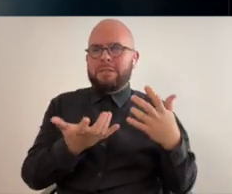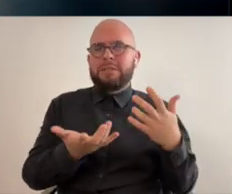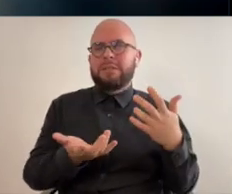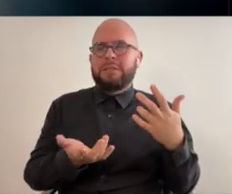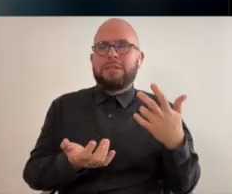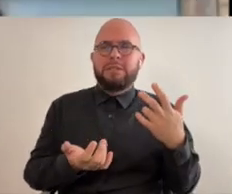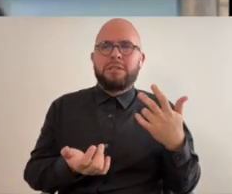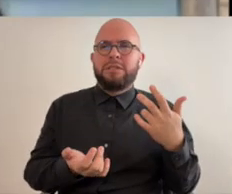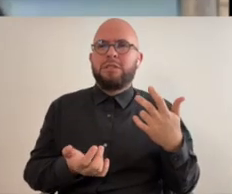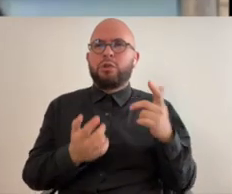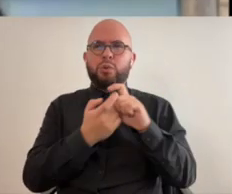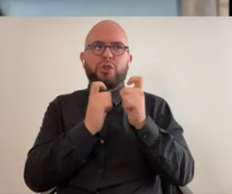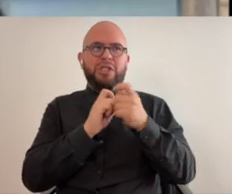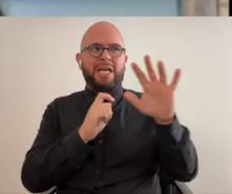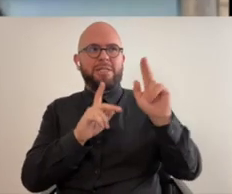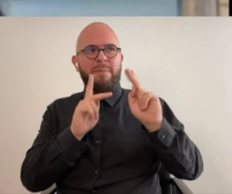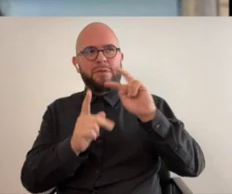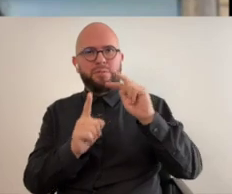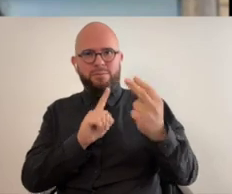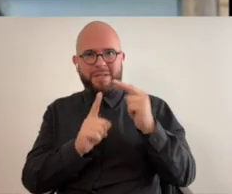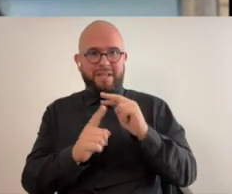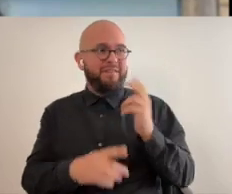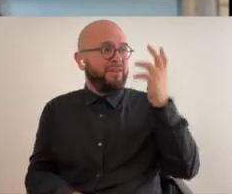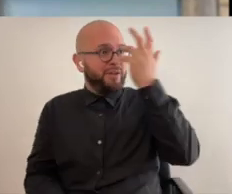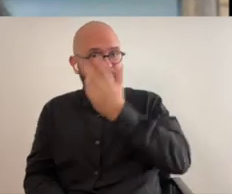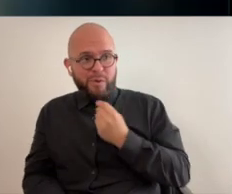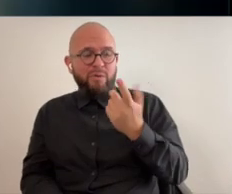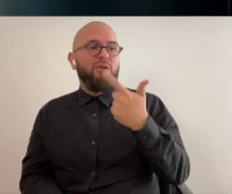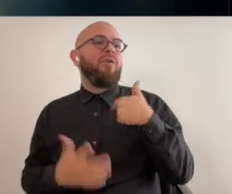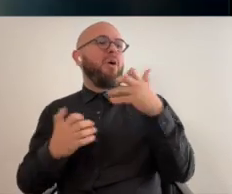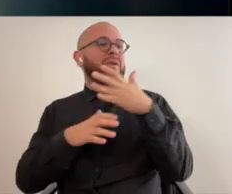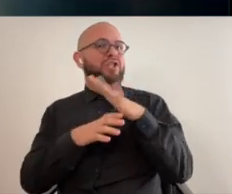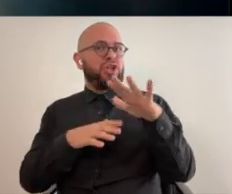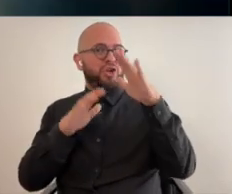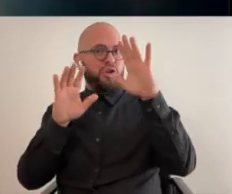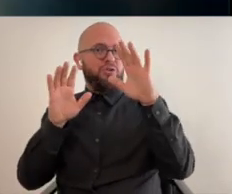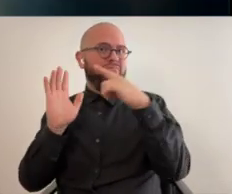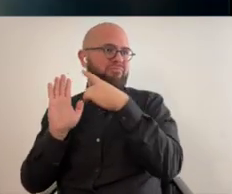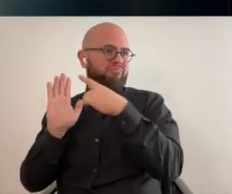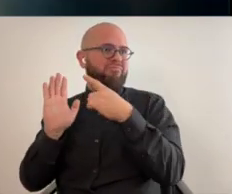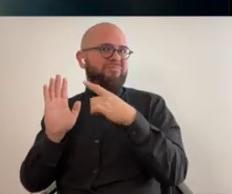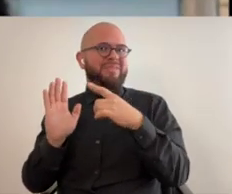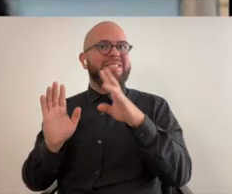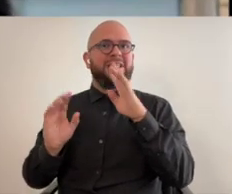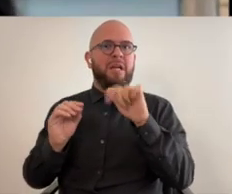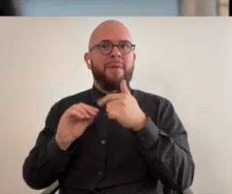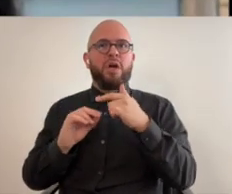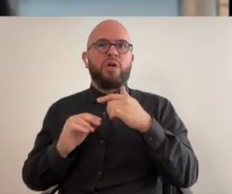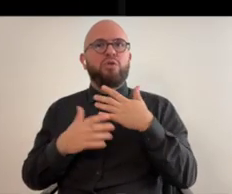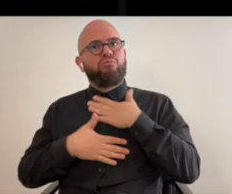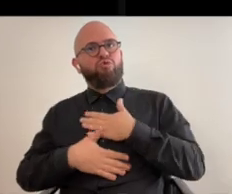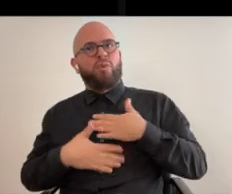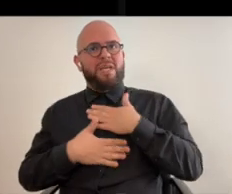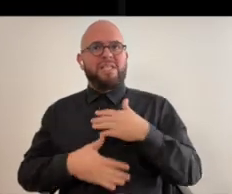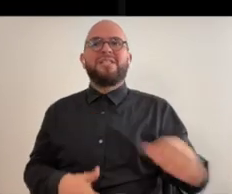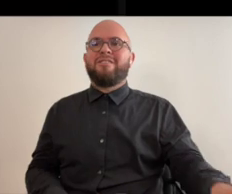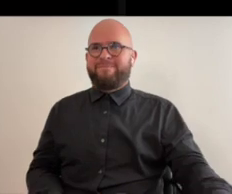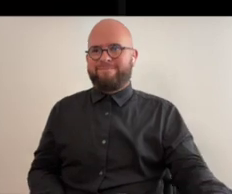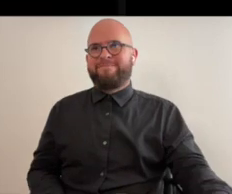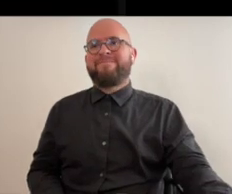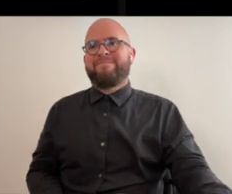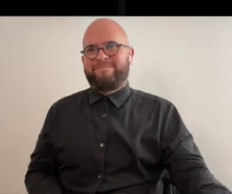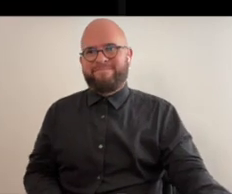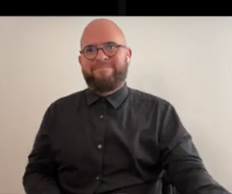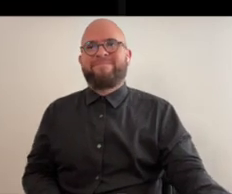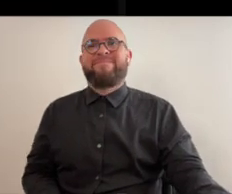and see if i can adjust people's perspective about our community beautiful i'm going to share your piece speaking about